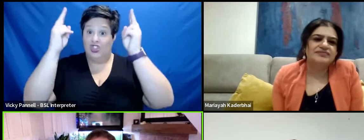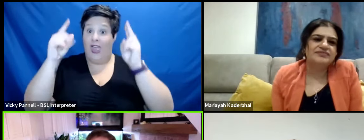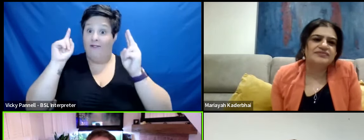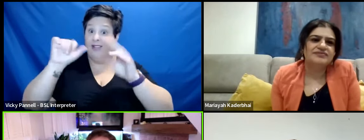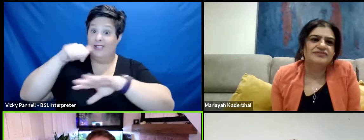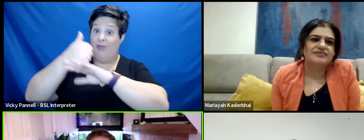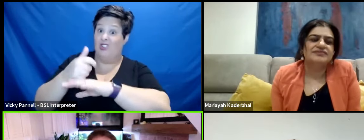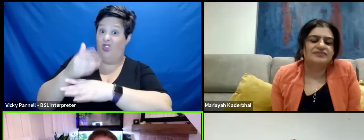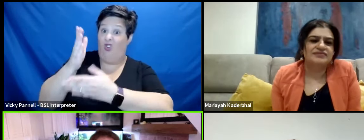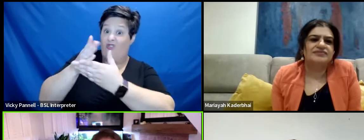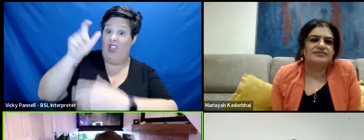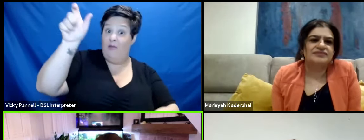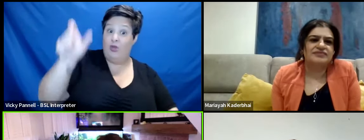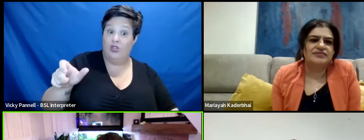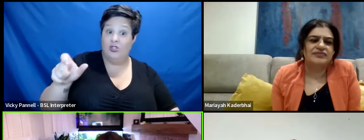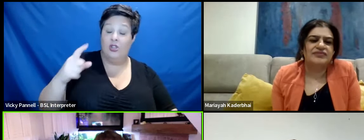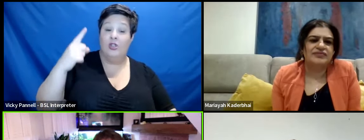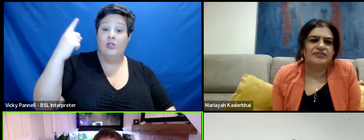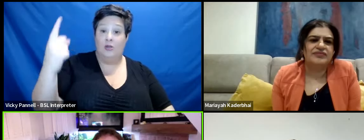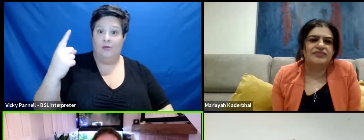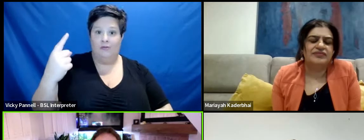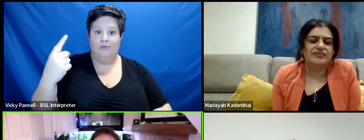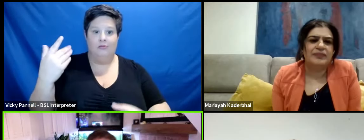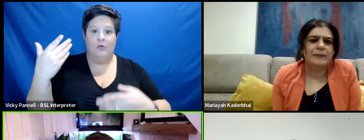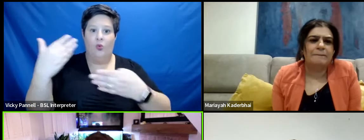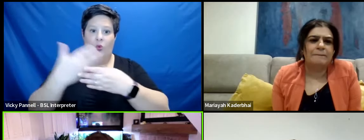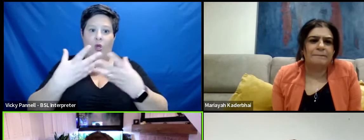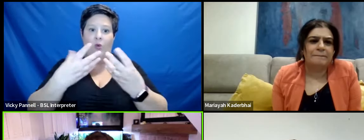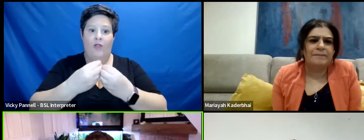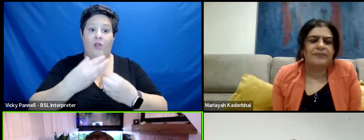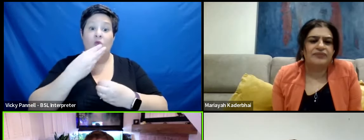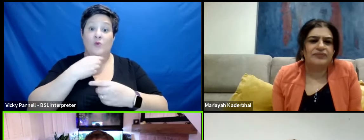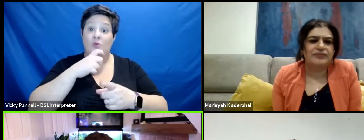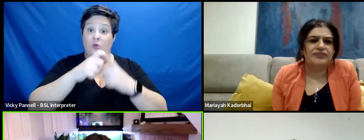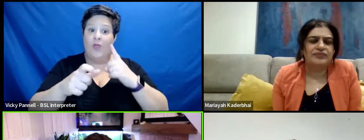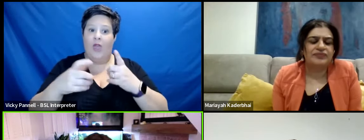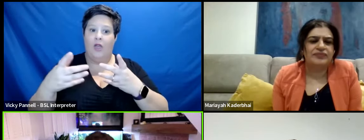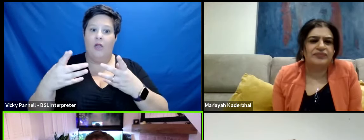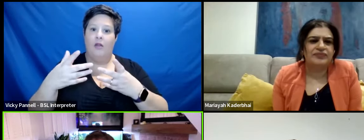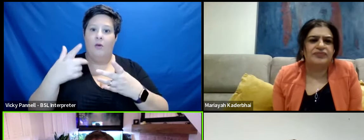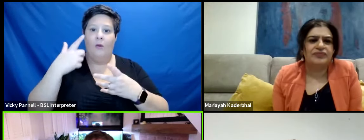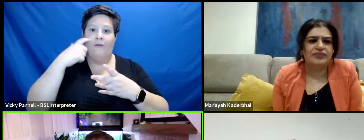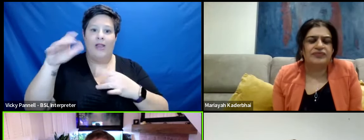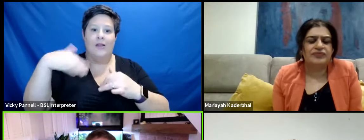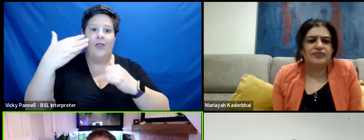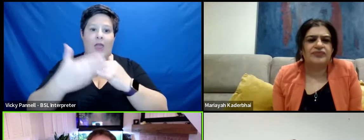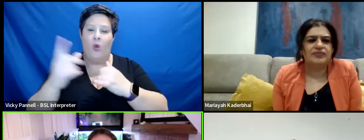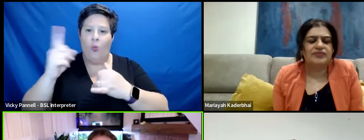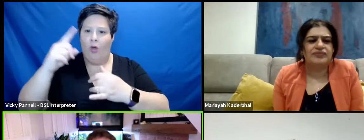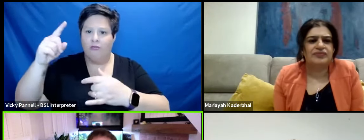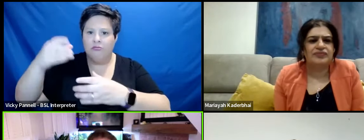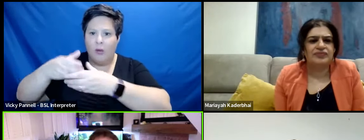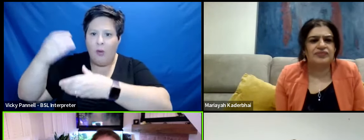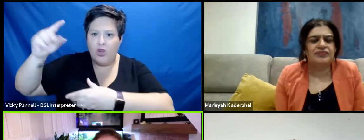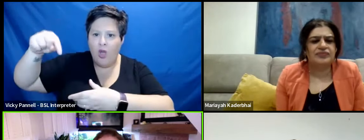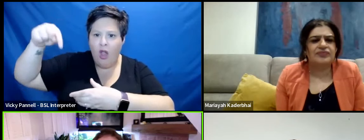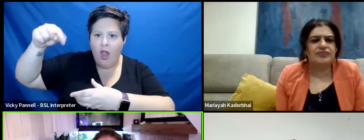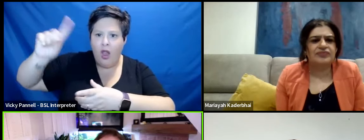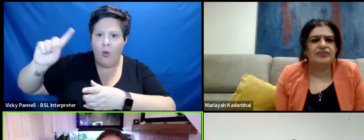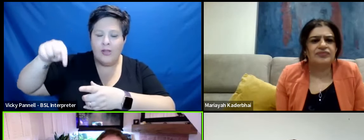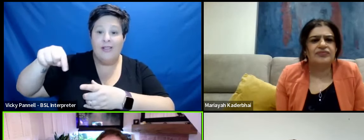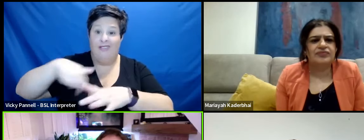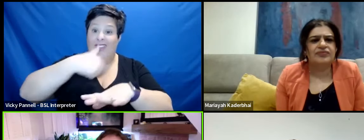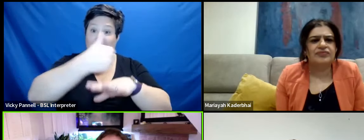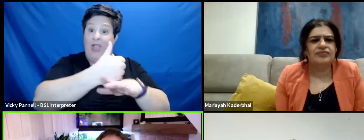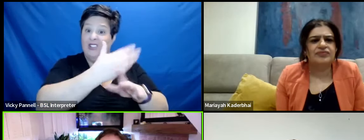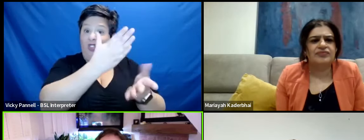person, someone who he worked with that used to do that. know what mean? When we find out at the end, what's in the bottle, that's, that's based